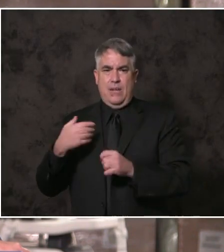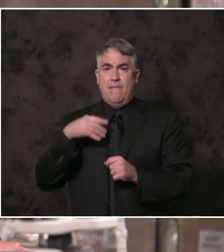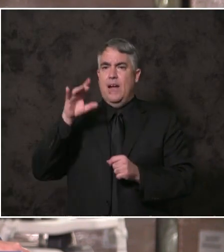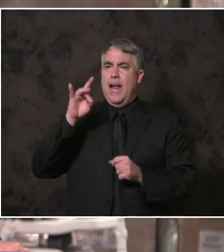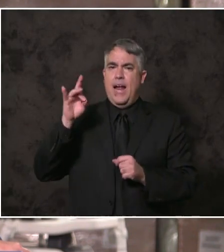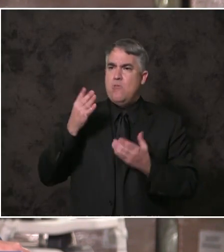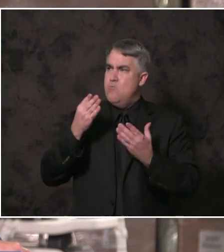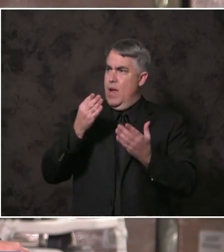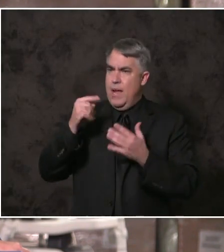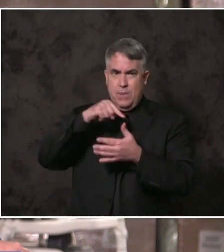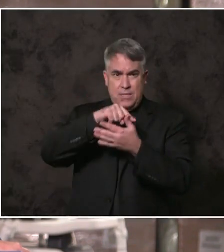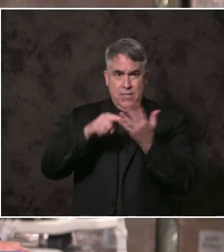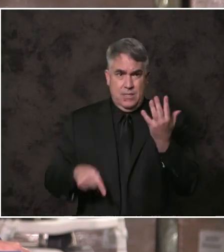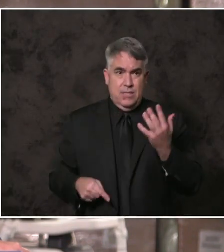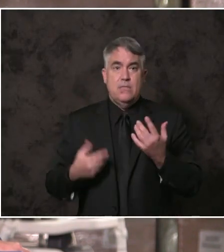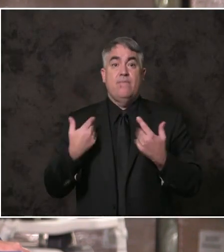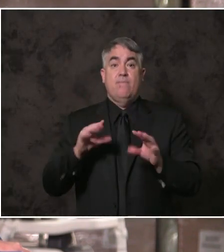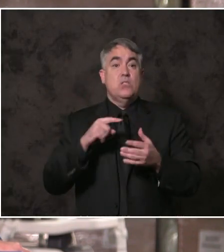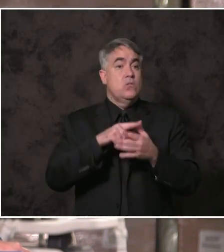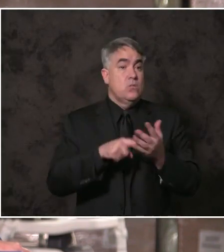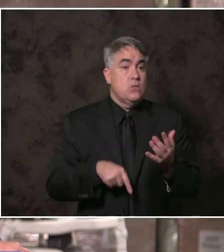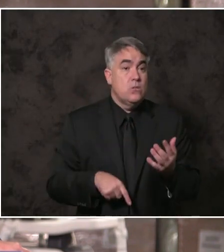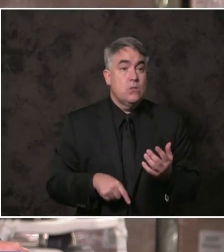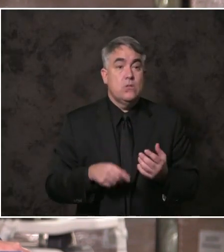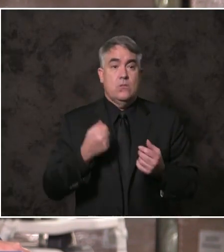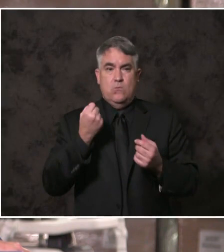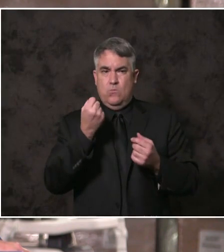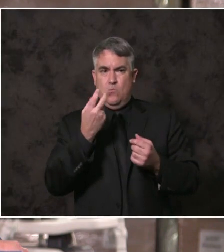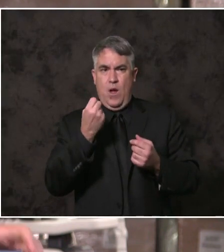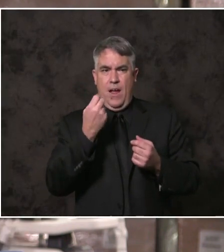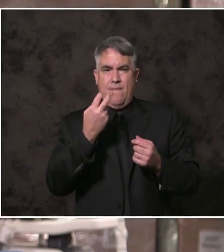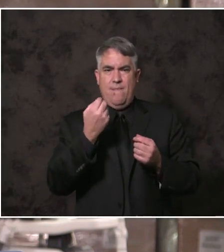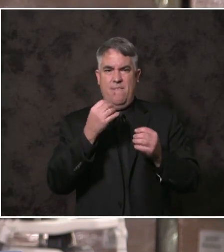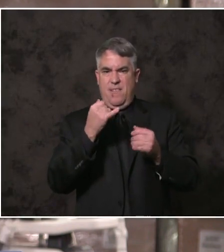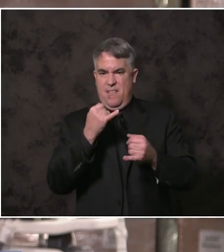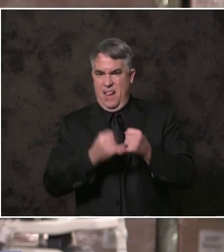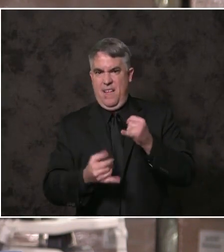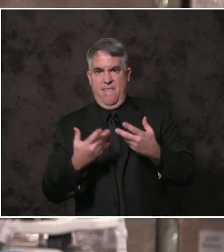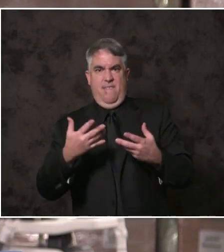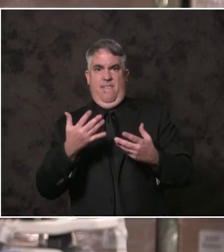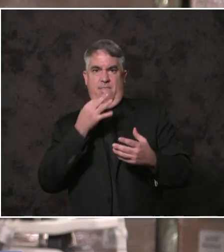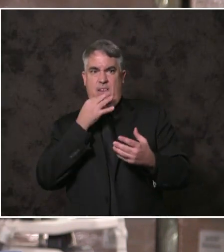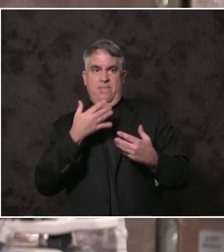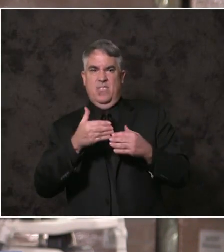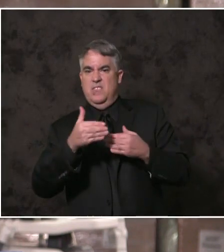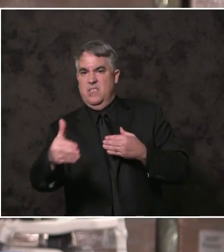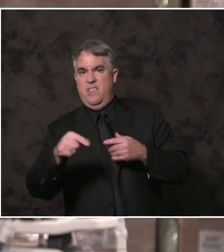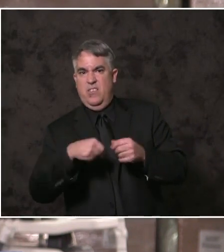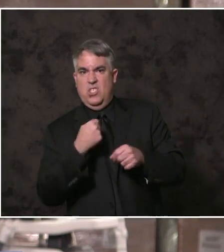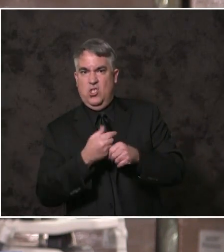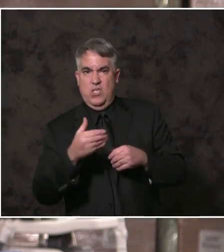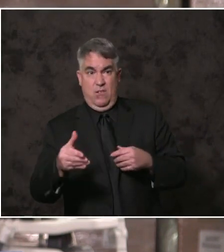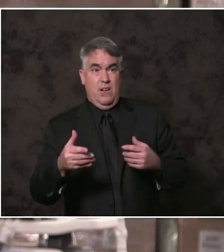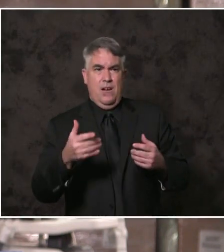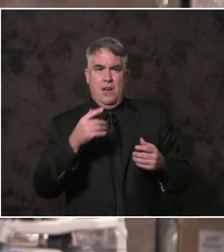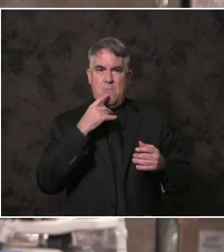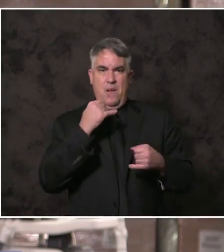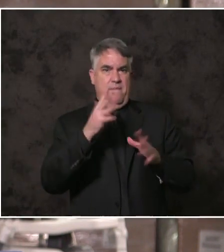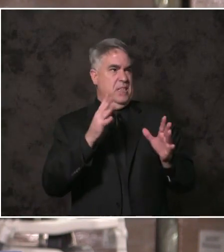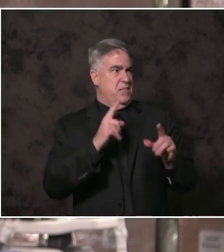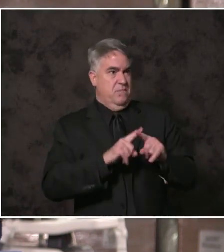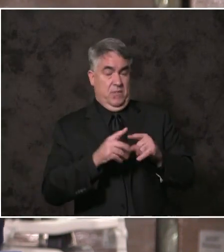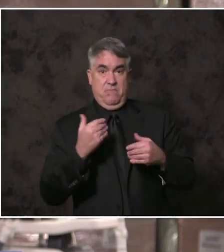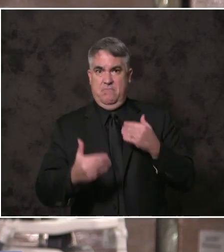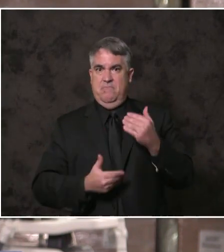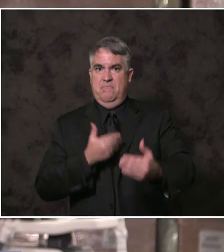Forty-nine have been completely implemented. Twelve more will be done by the end of the month. The rest will be done by the end of the year. And we're